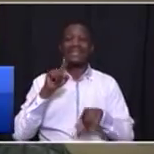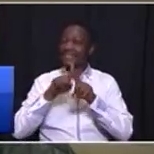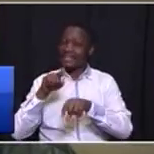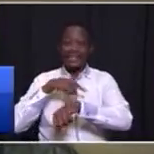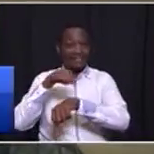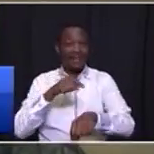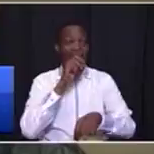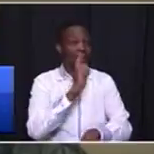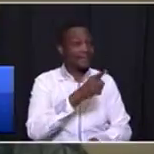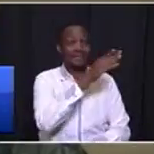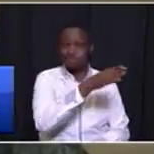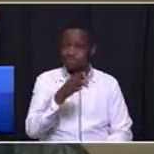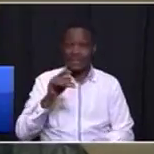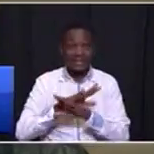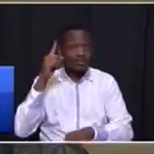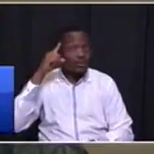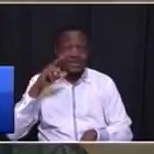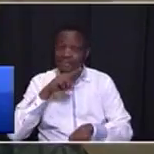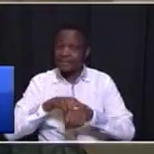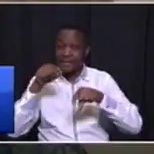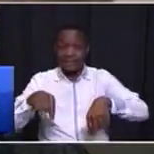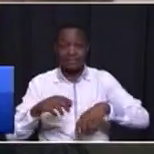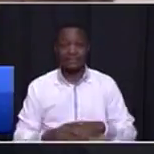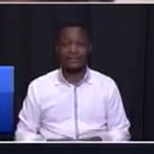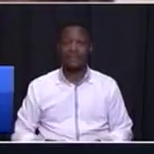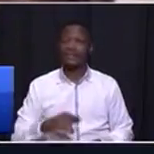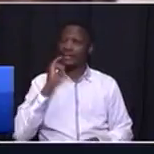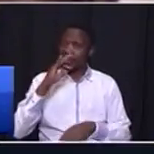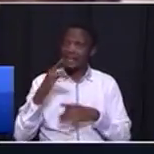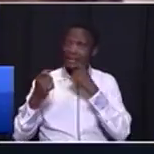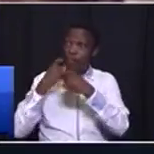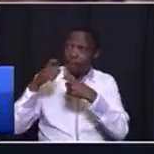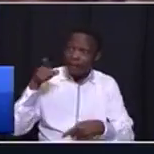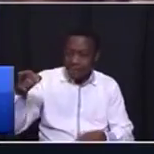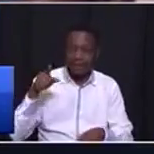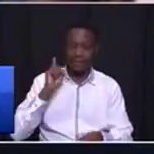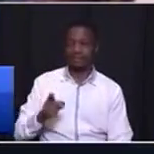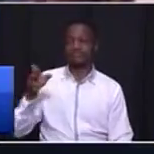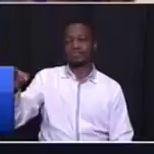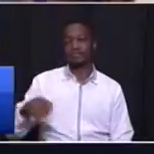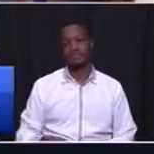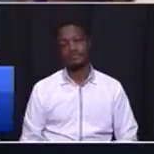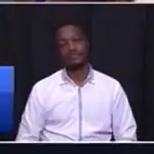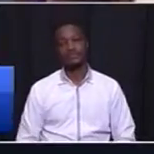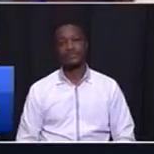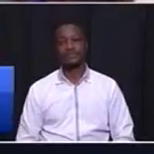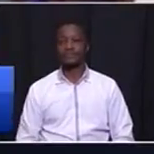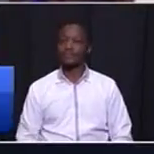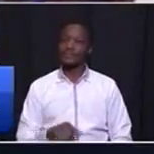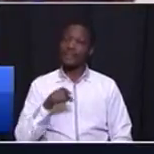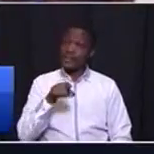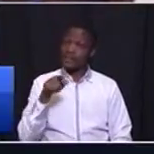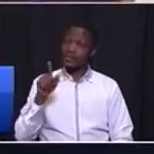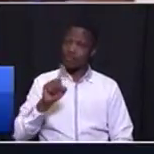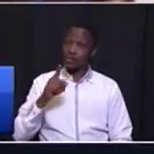there's no sleeping time when there's a problem they must be there this is what we want from